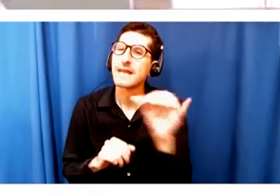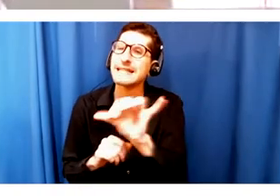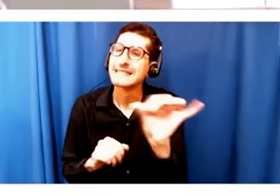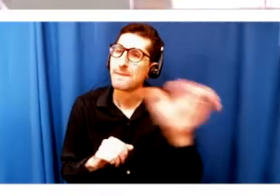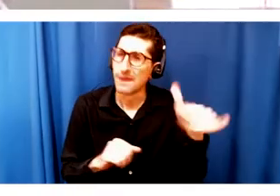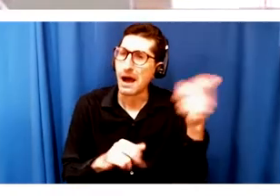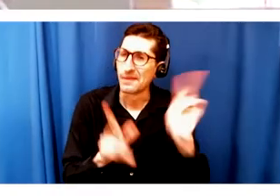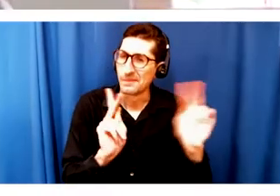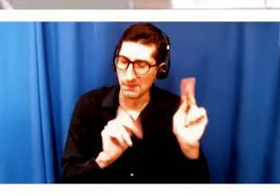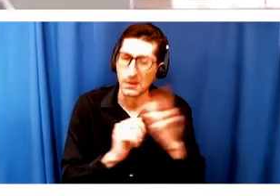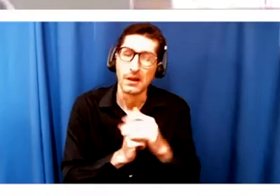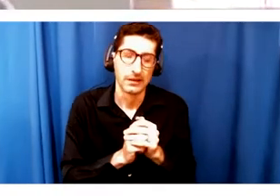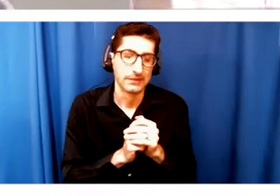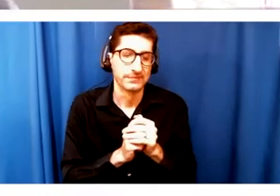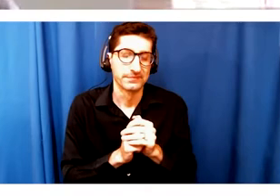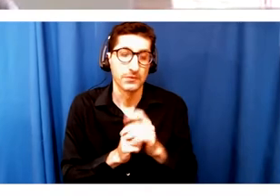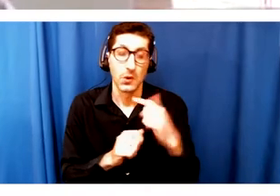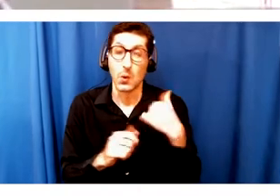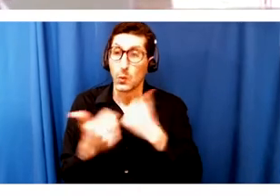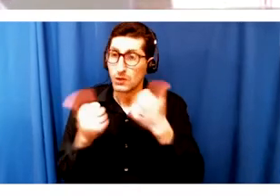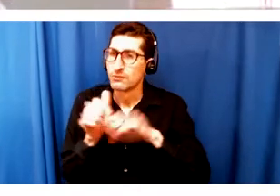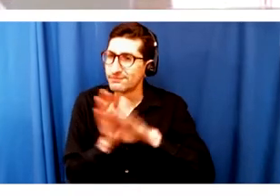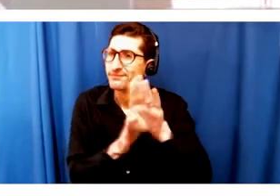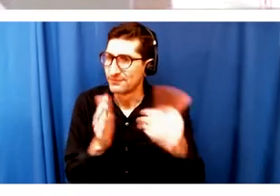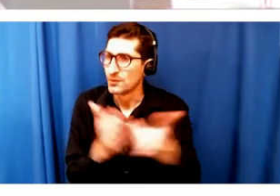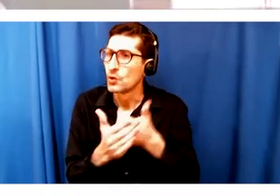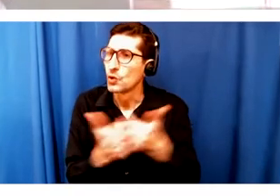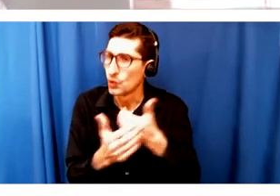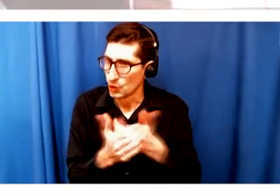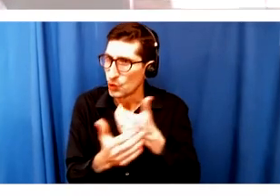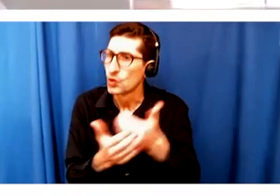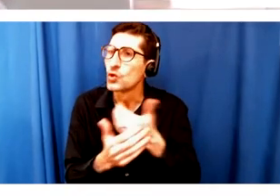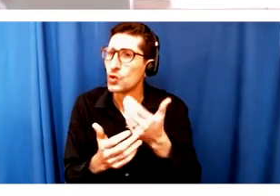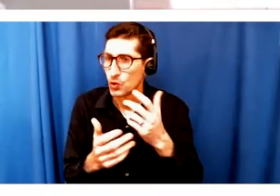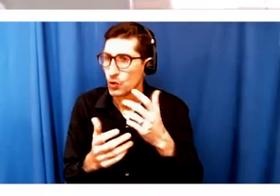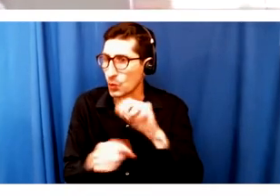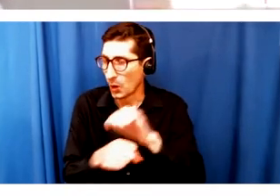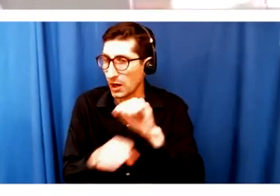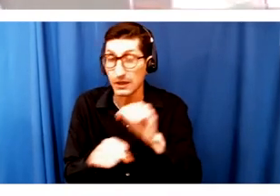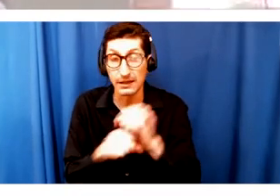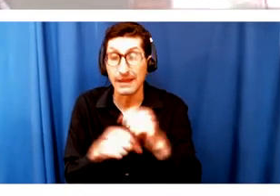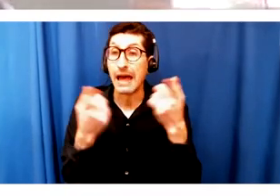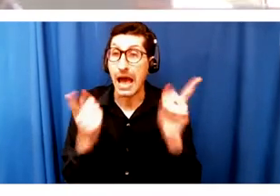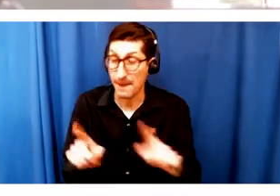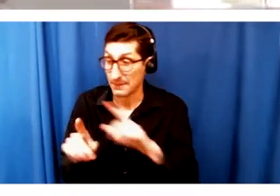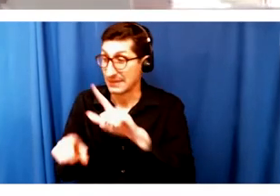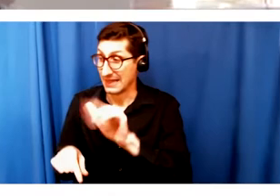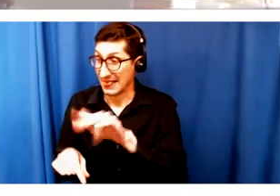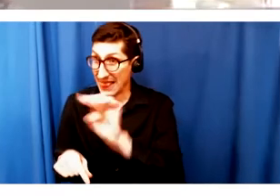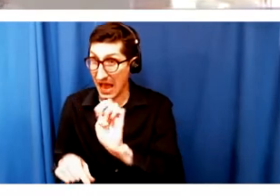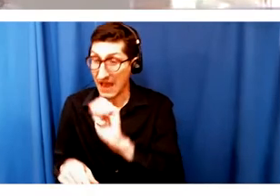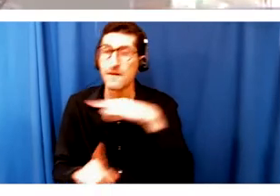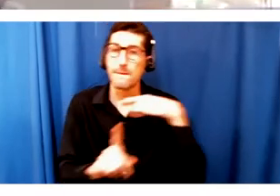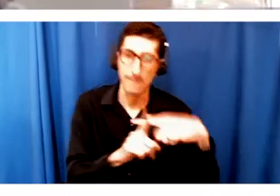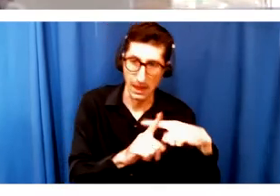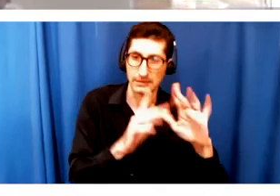we're also working on devising a piece that hopefully will live both in the digital and live realms and sort of trying to figure